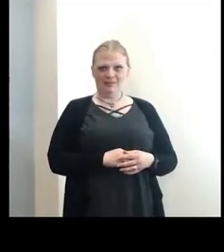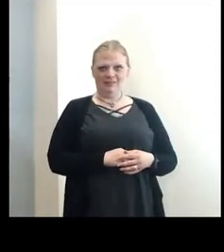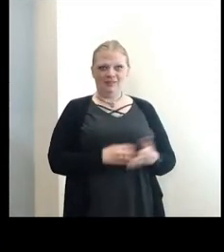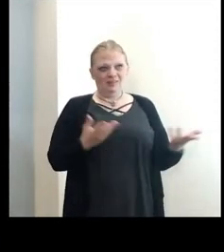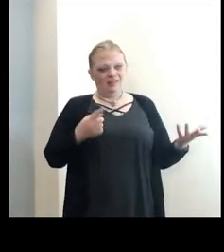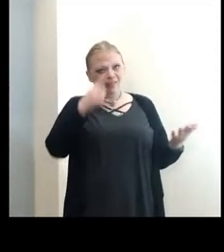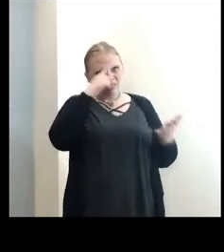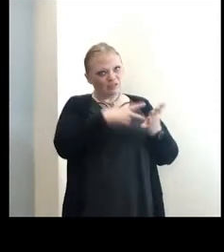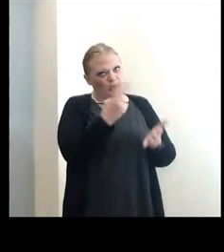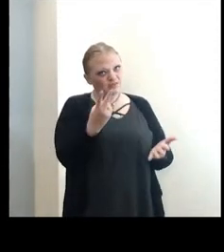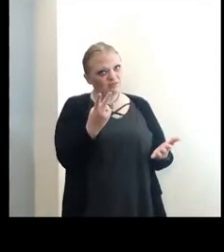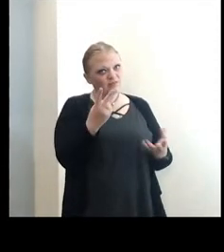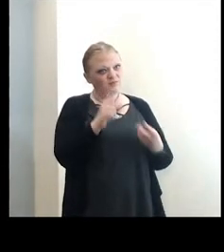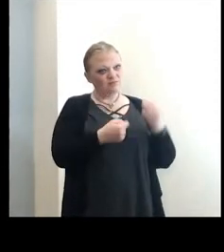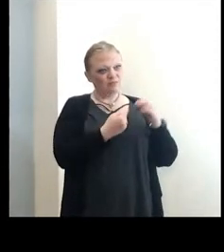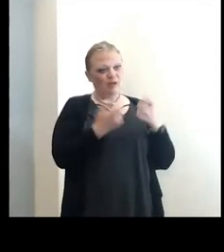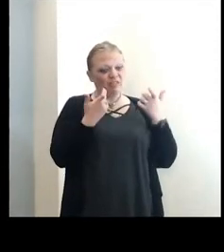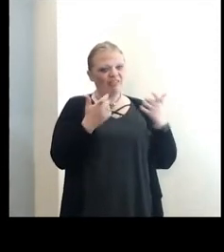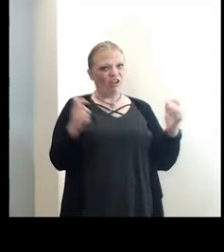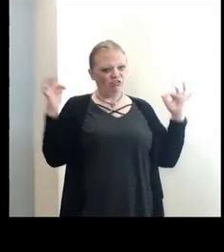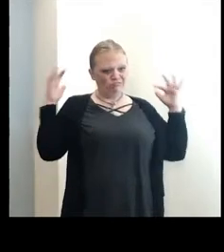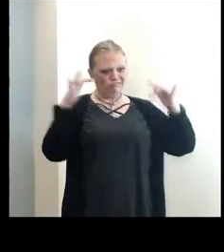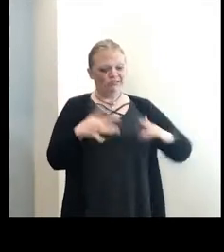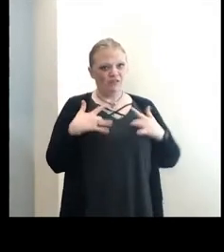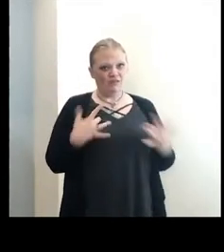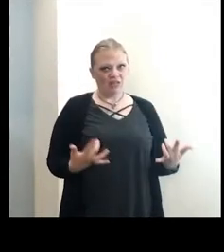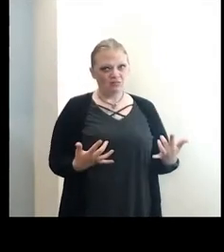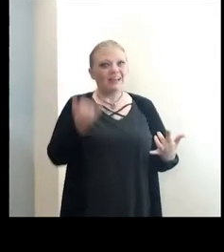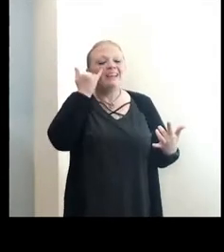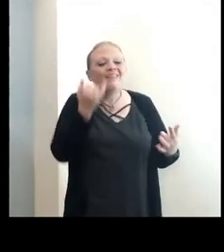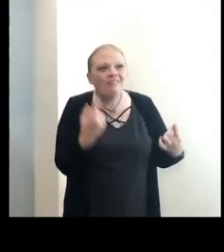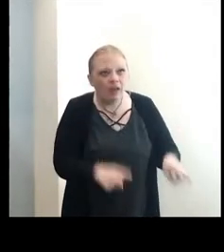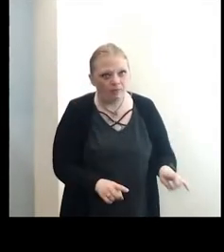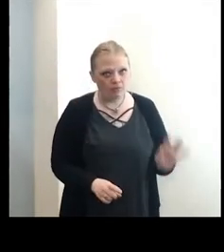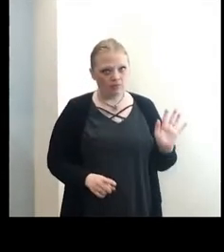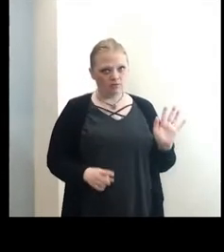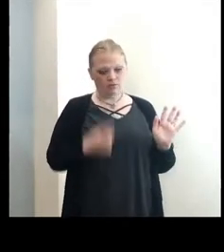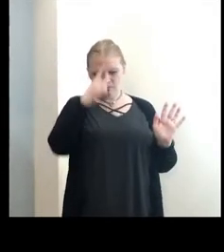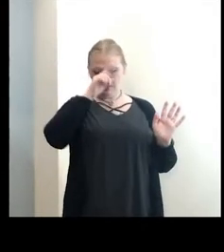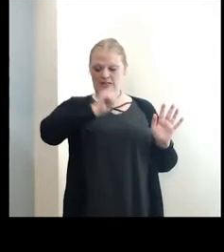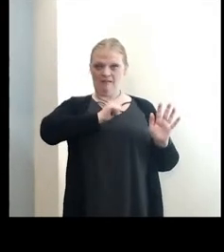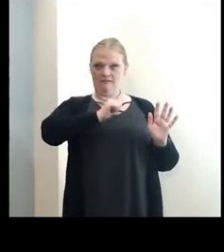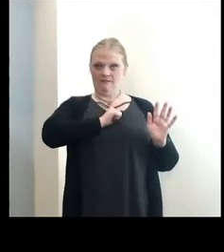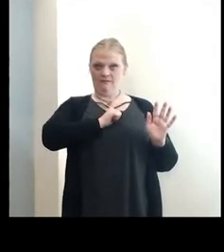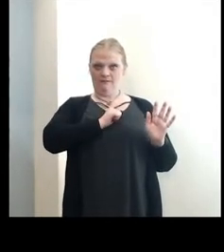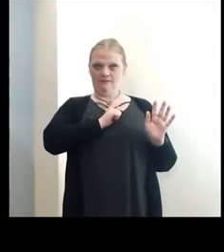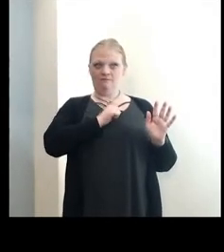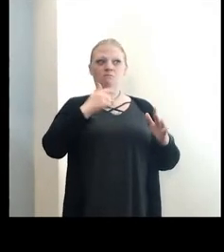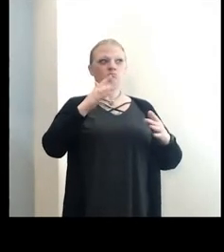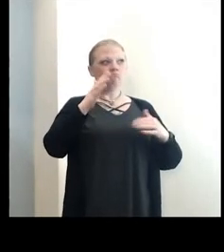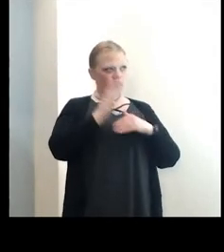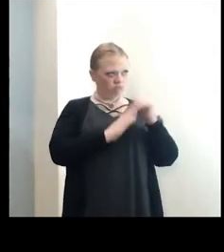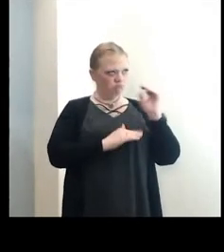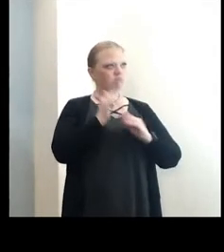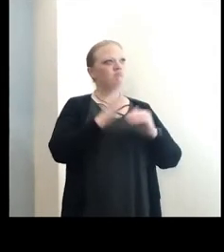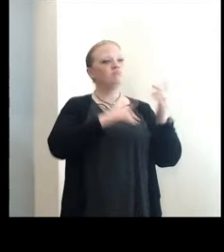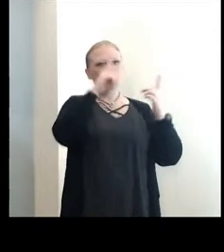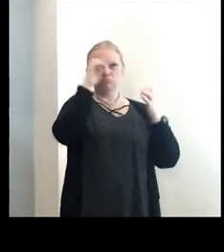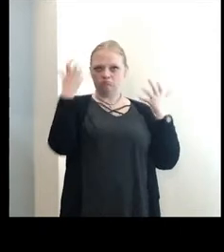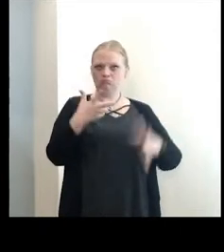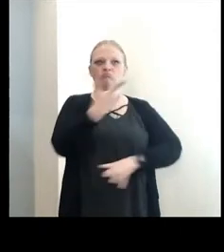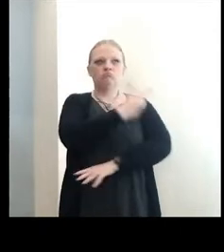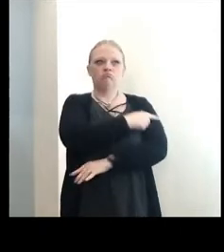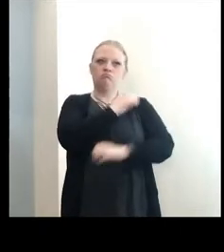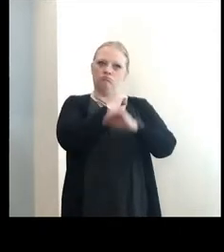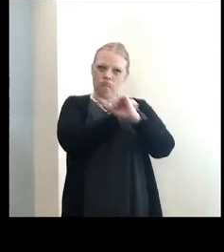Got to think twice about these large mass events. If it's going to happen for myself, I feel comfortable now that I've been vaccinated,